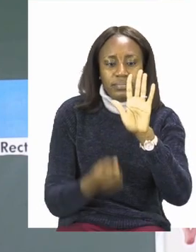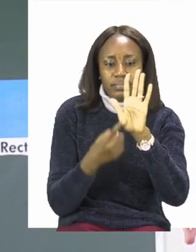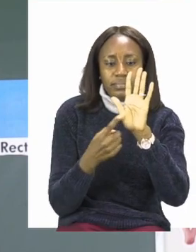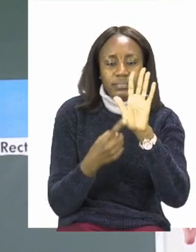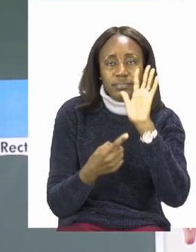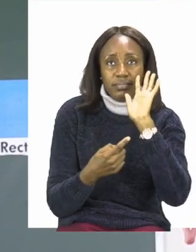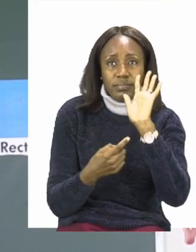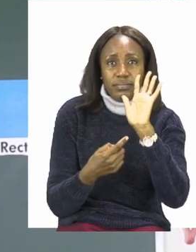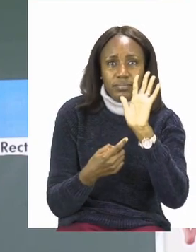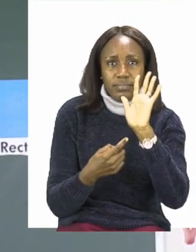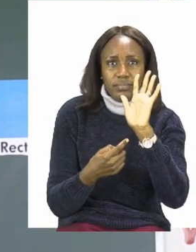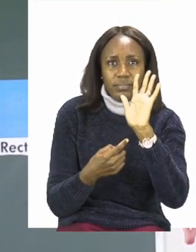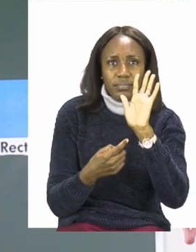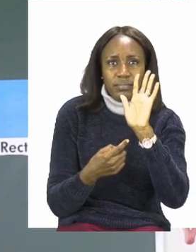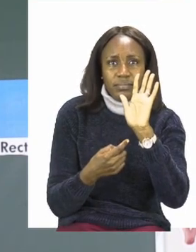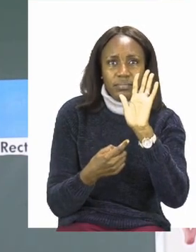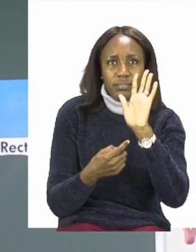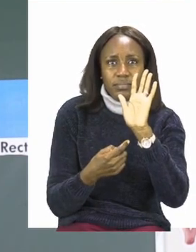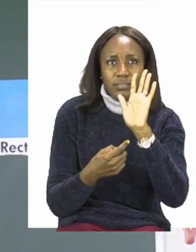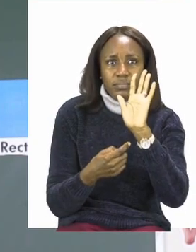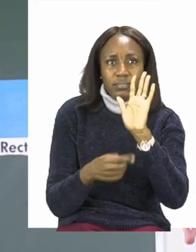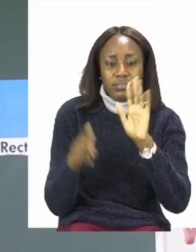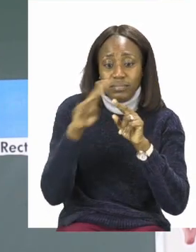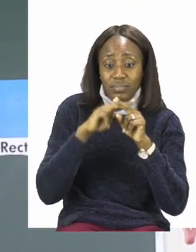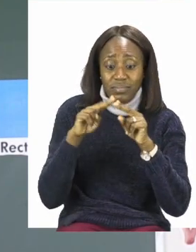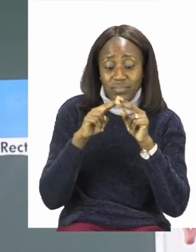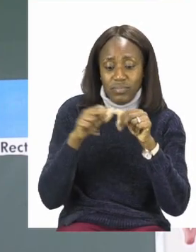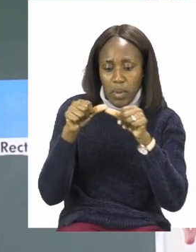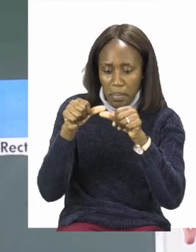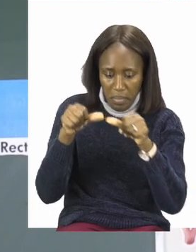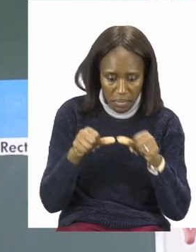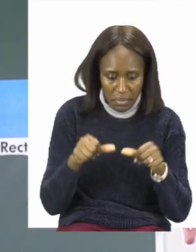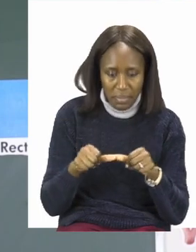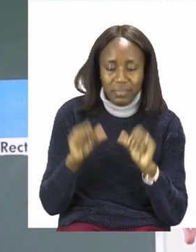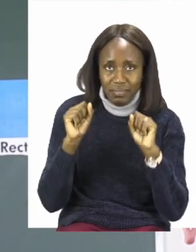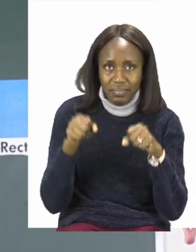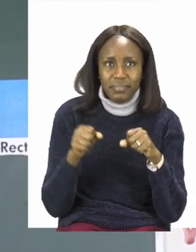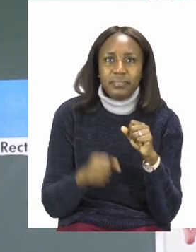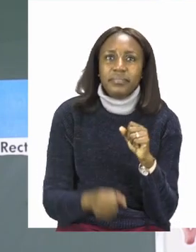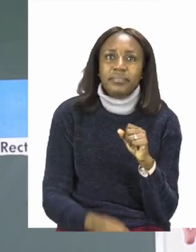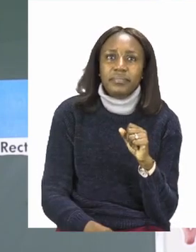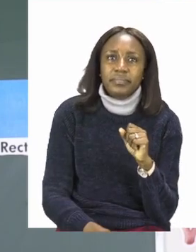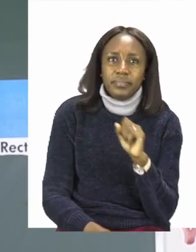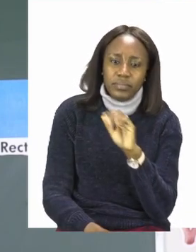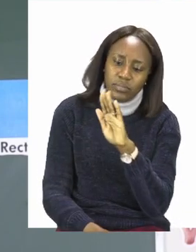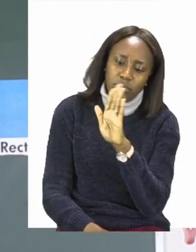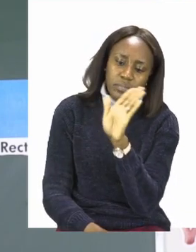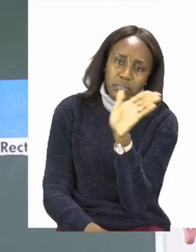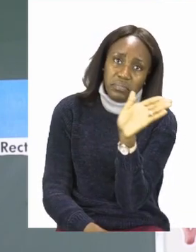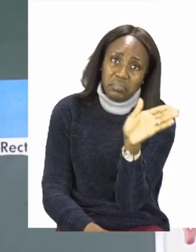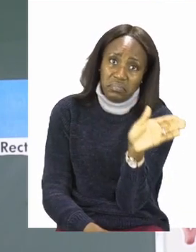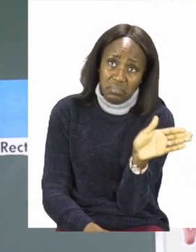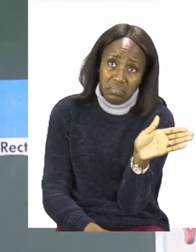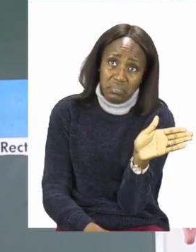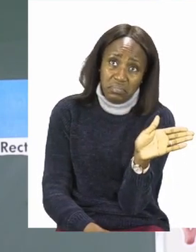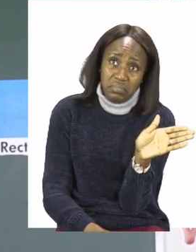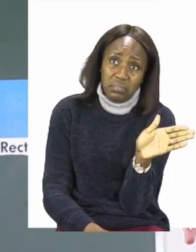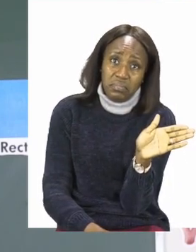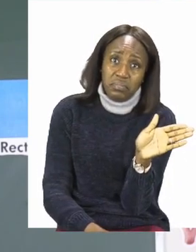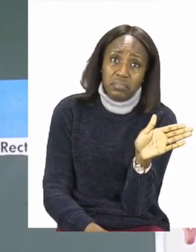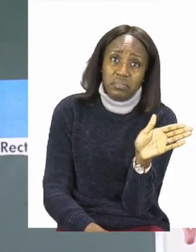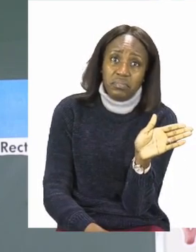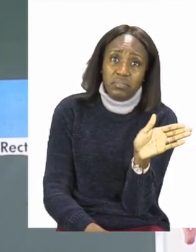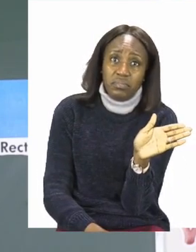and your hand can be used sometimes to measure things. If you turn your hand to the side,